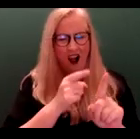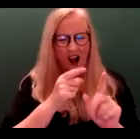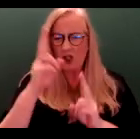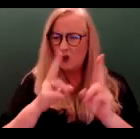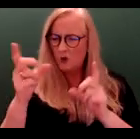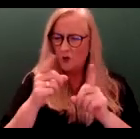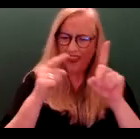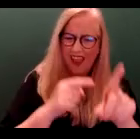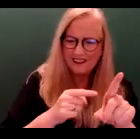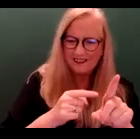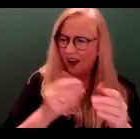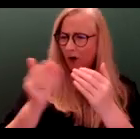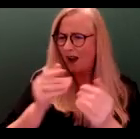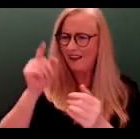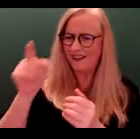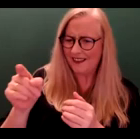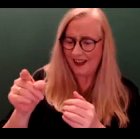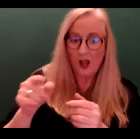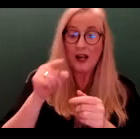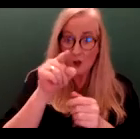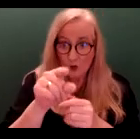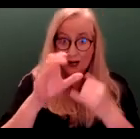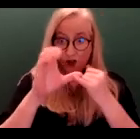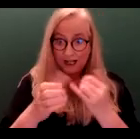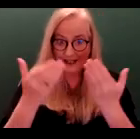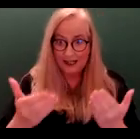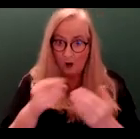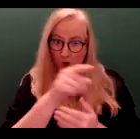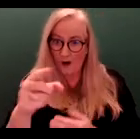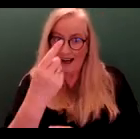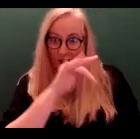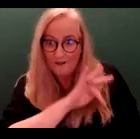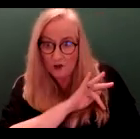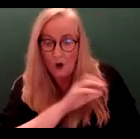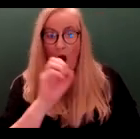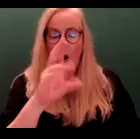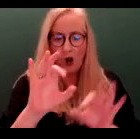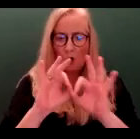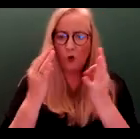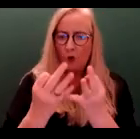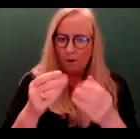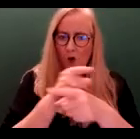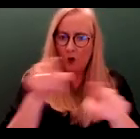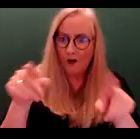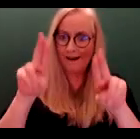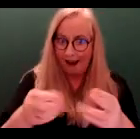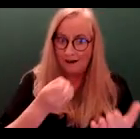whatever, this is the opportunity for you as an individual or a group to have your say.